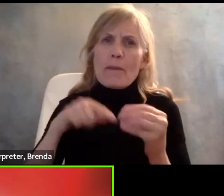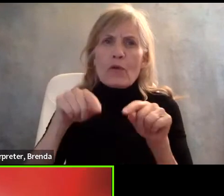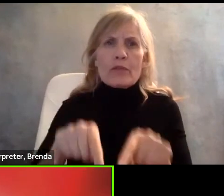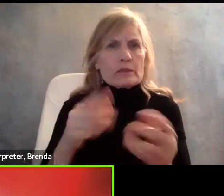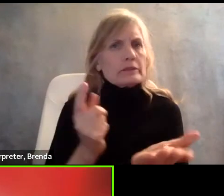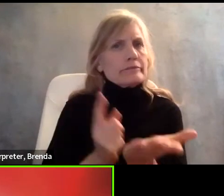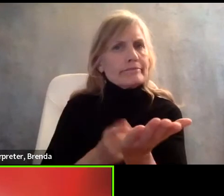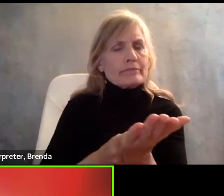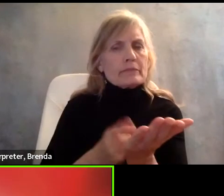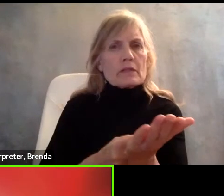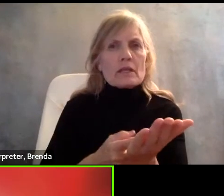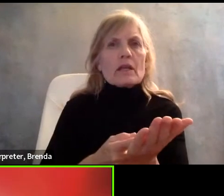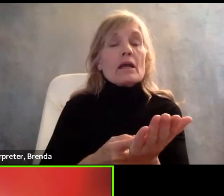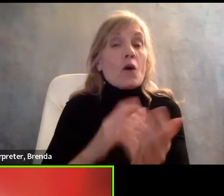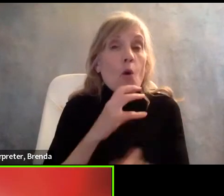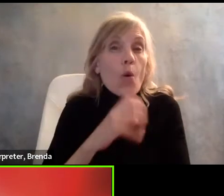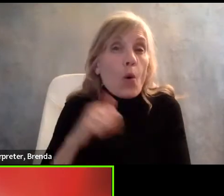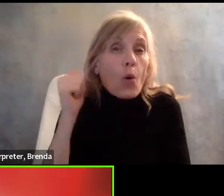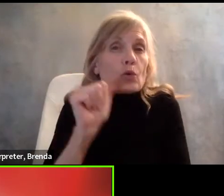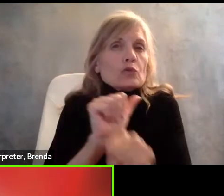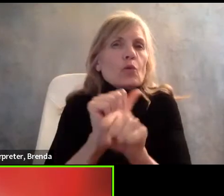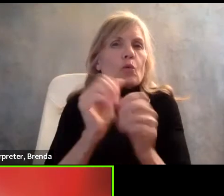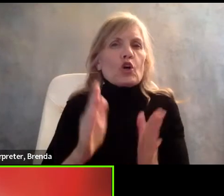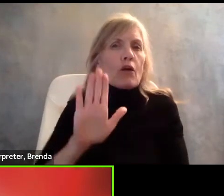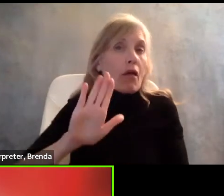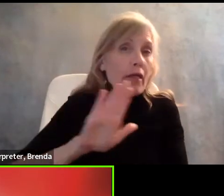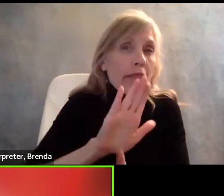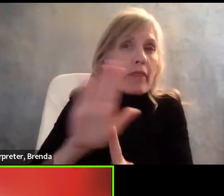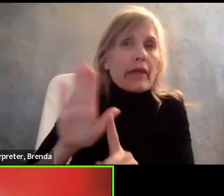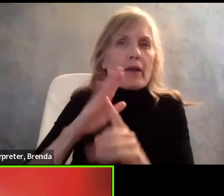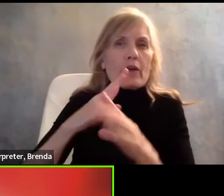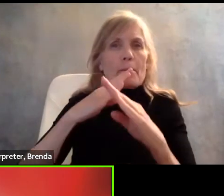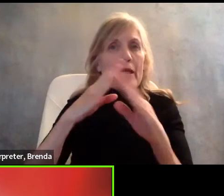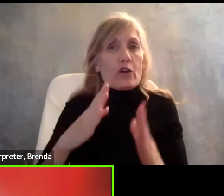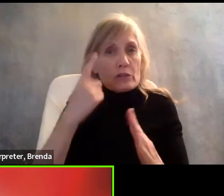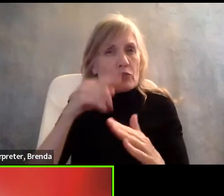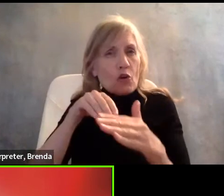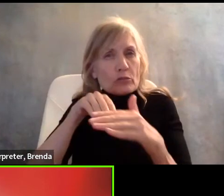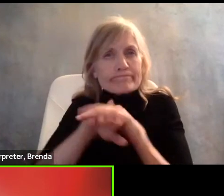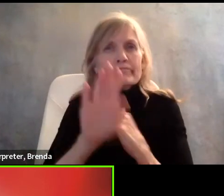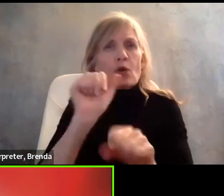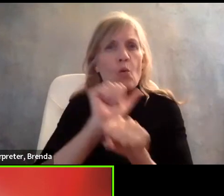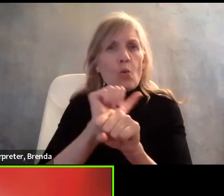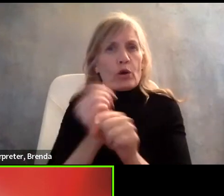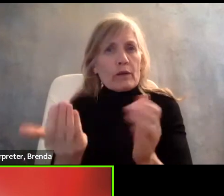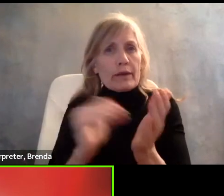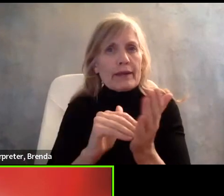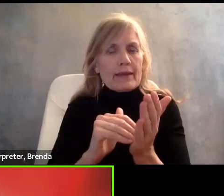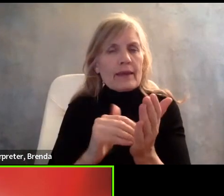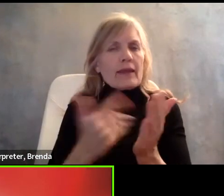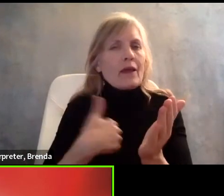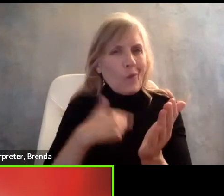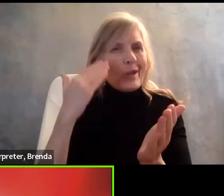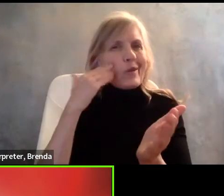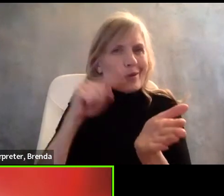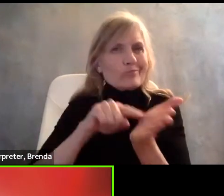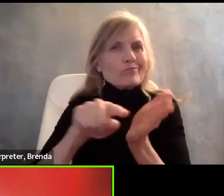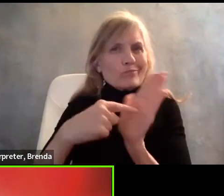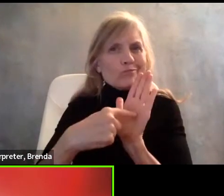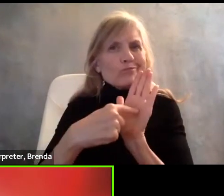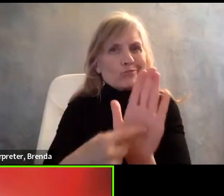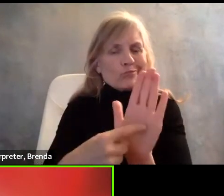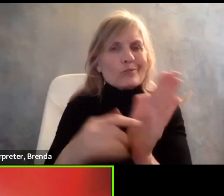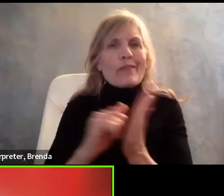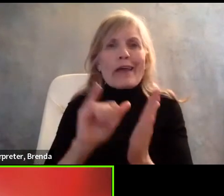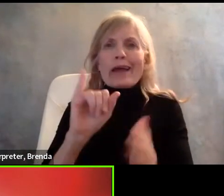workers and the barriers that they face in reentering the workforce, we know from research that if an older worker experiences